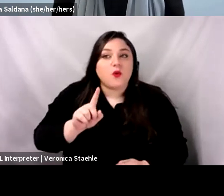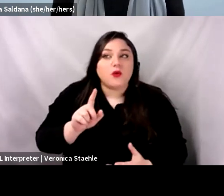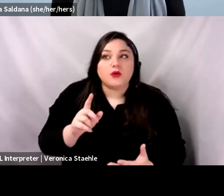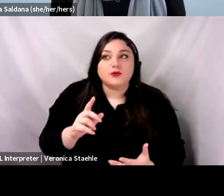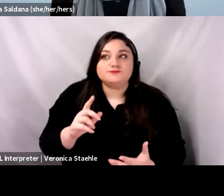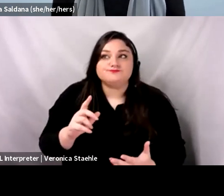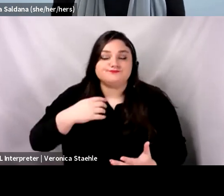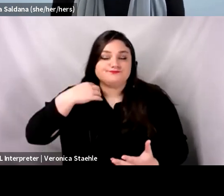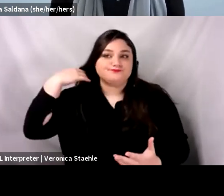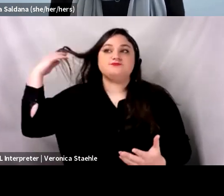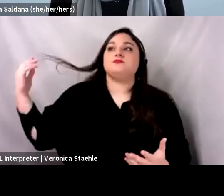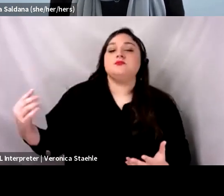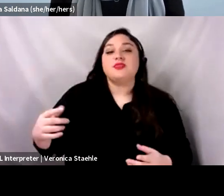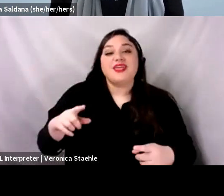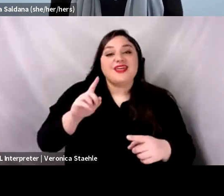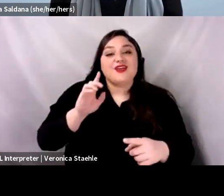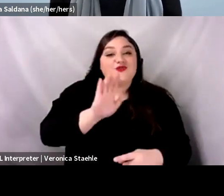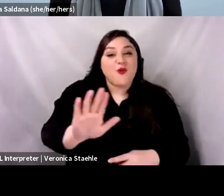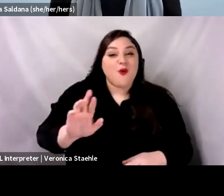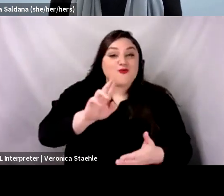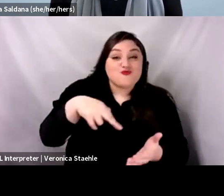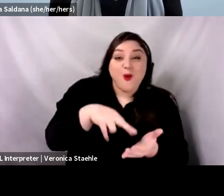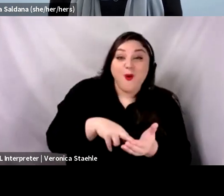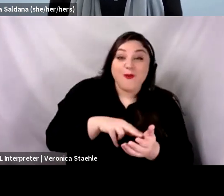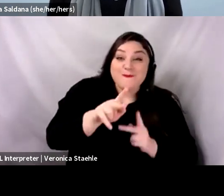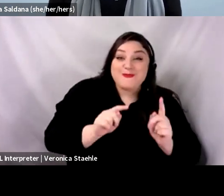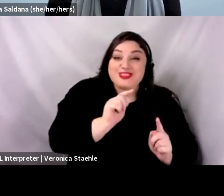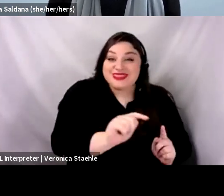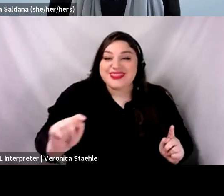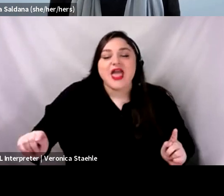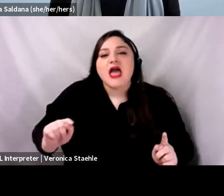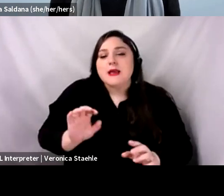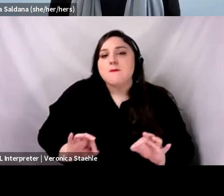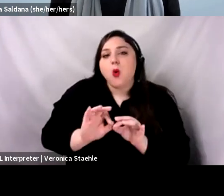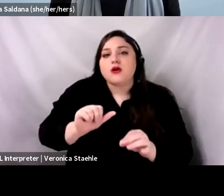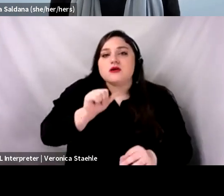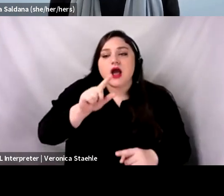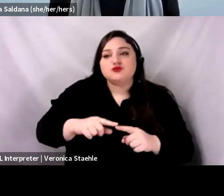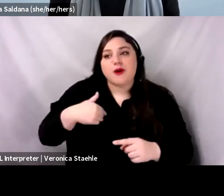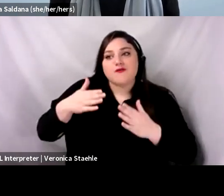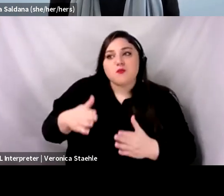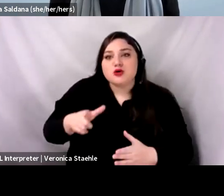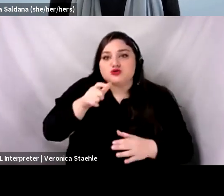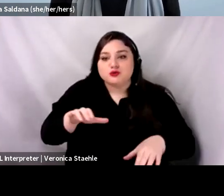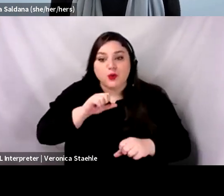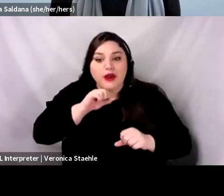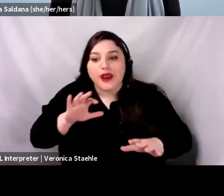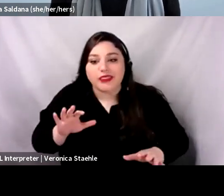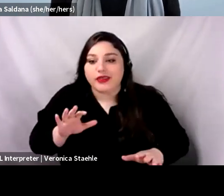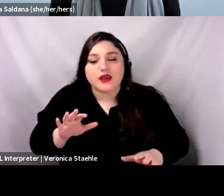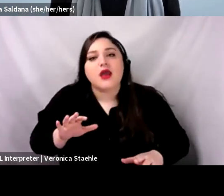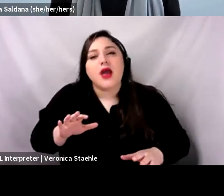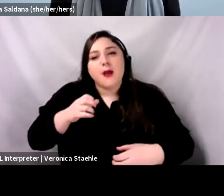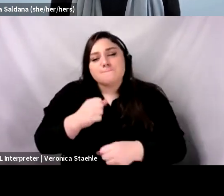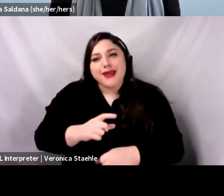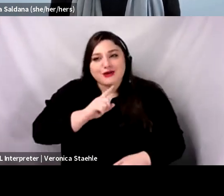just have a warm seat in the chair, you know, a warm body in the chair. And so, um, I, what I see happen a lot of times when we're